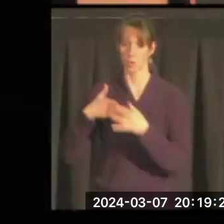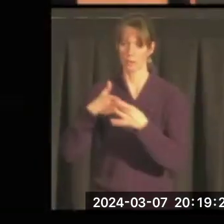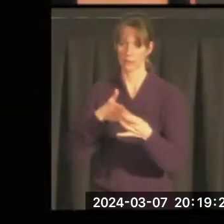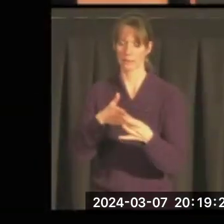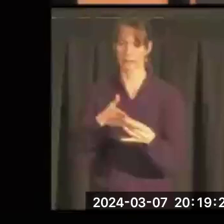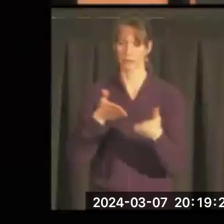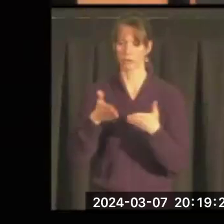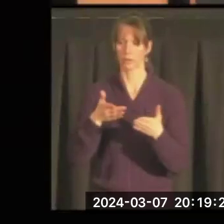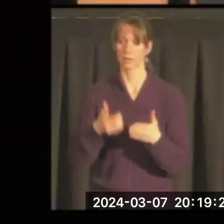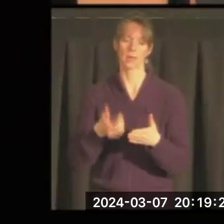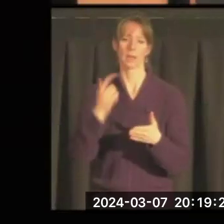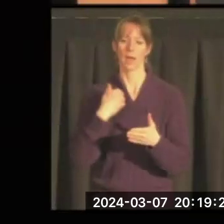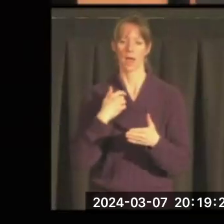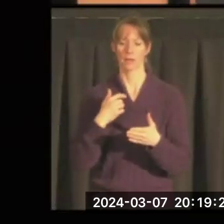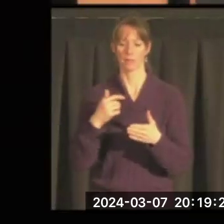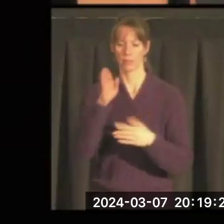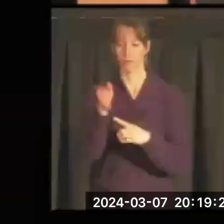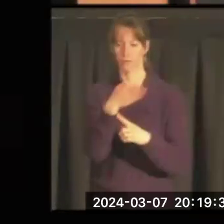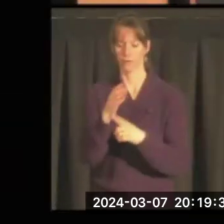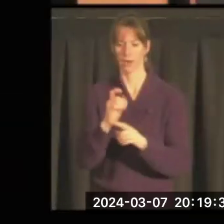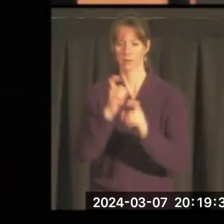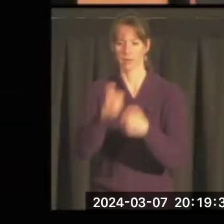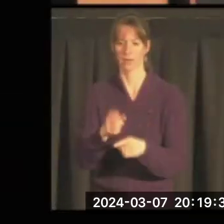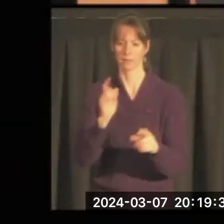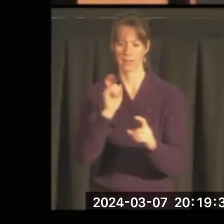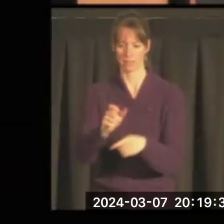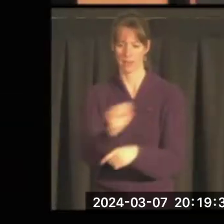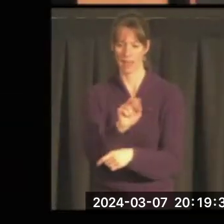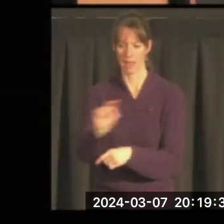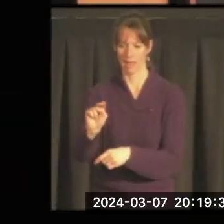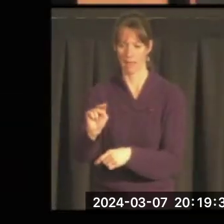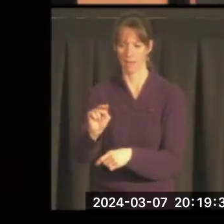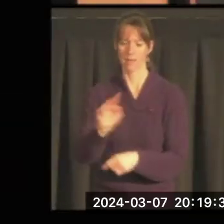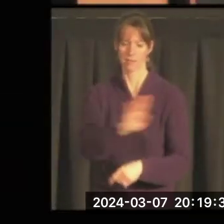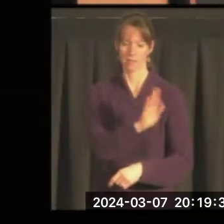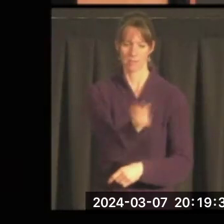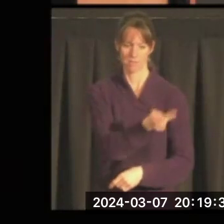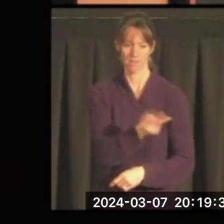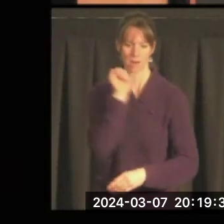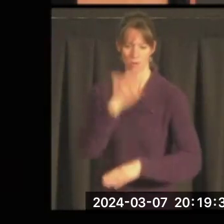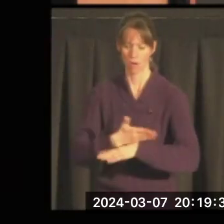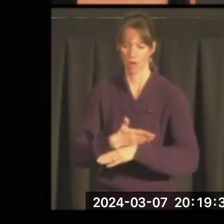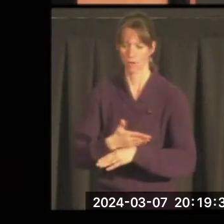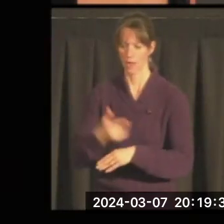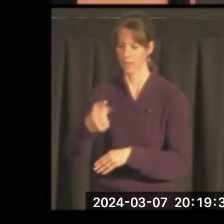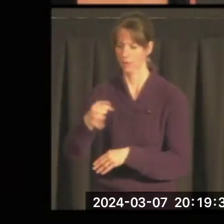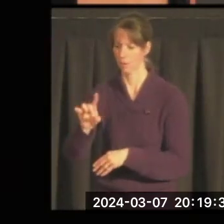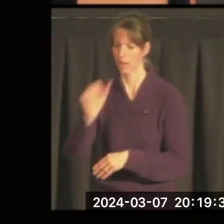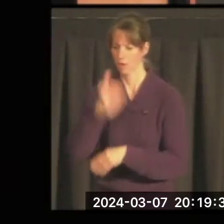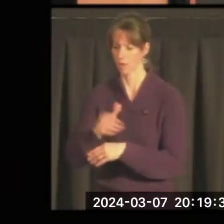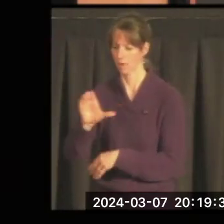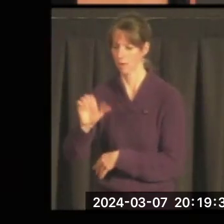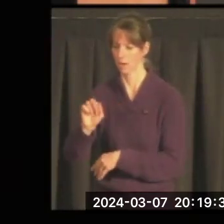He is giving the flag from the coffin to Anne, Mike and Maureen's daughter, and to his granddaughter, Caroline.